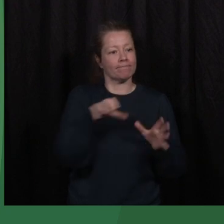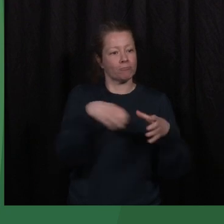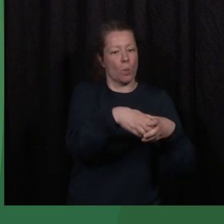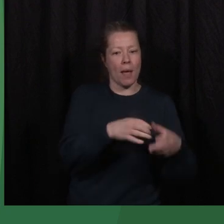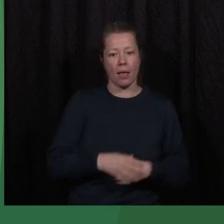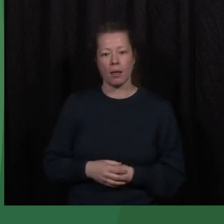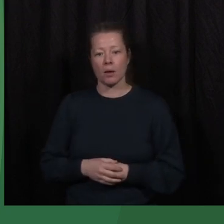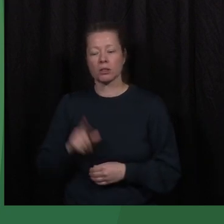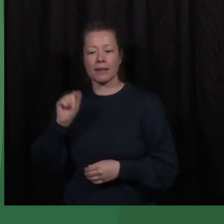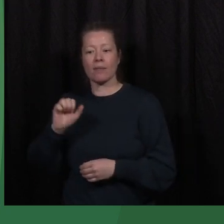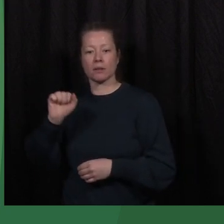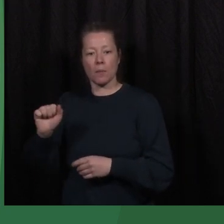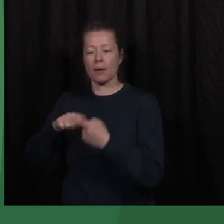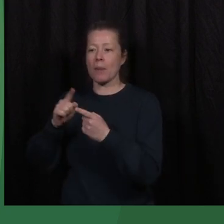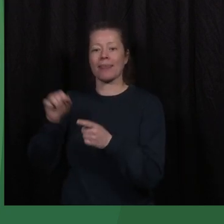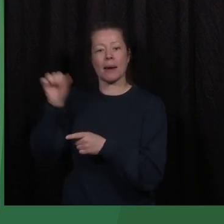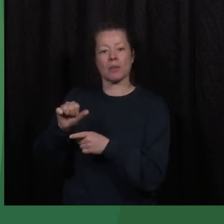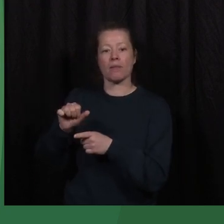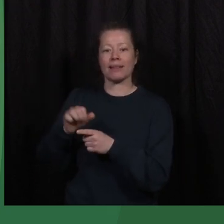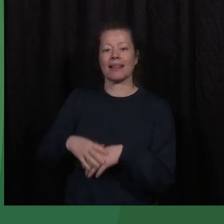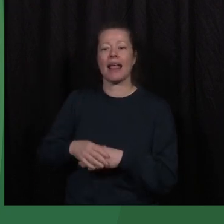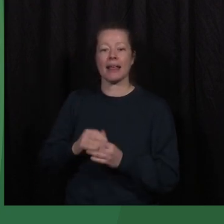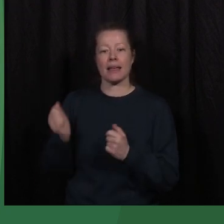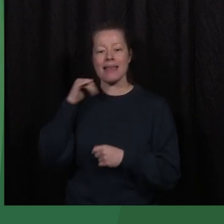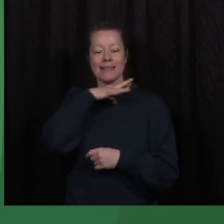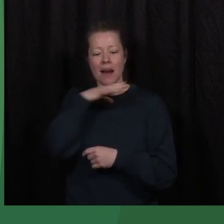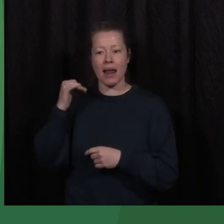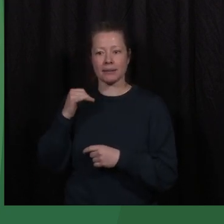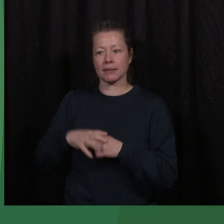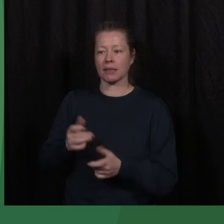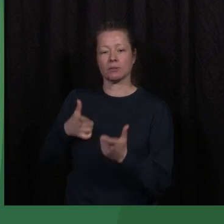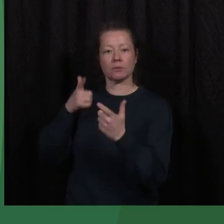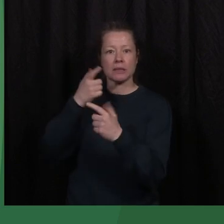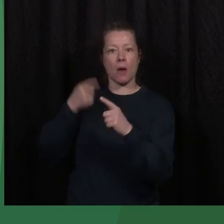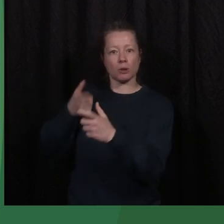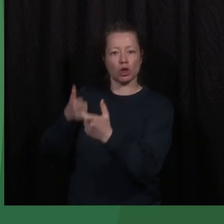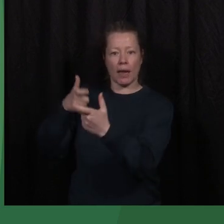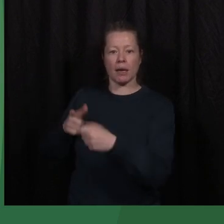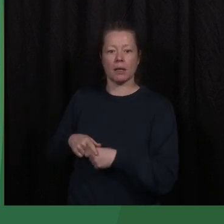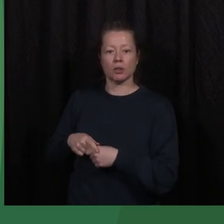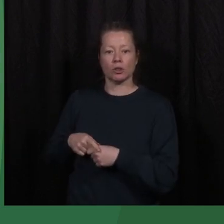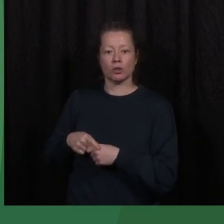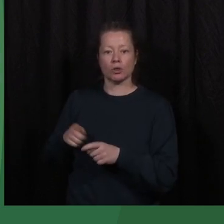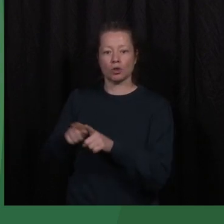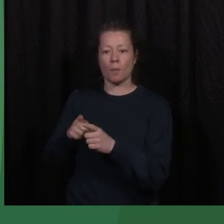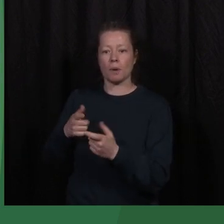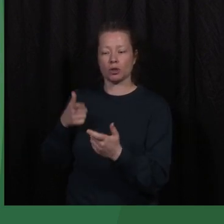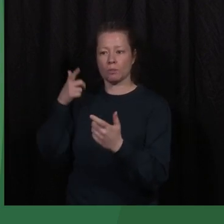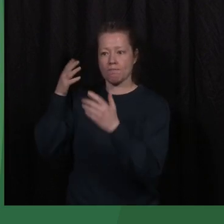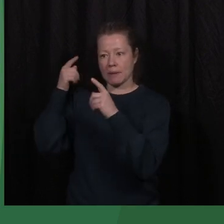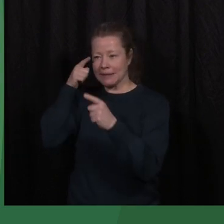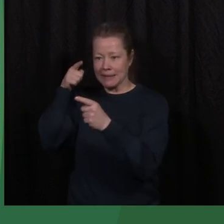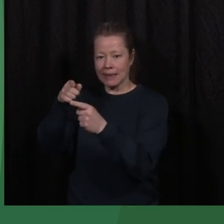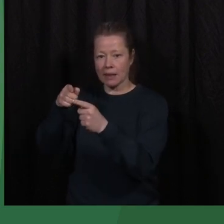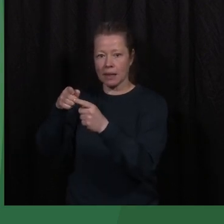was killed by an Israeli sniper. who aimed his bullet to land between her press vest and her press helmet